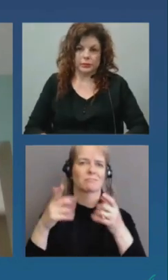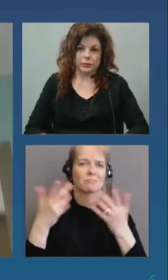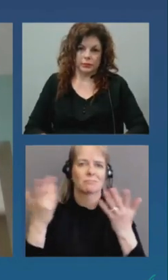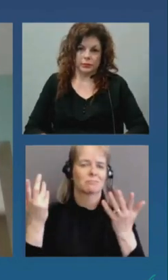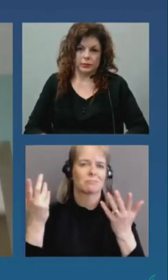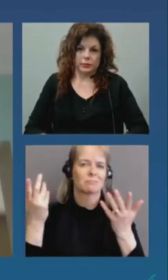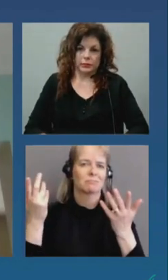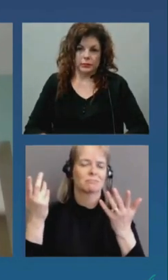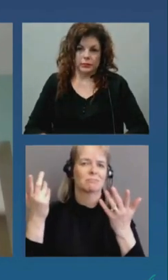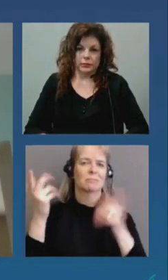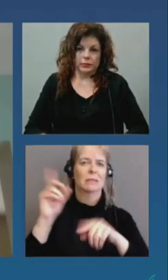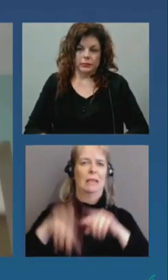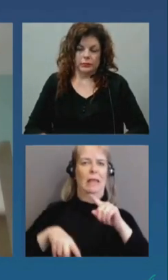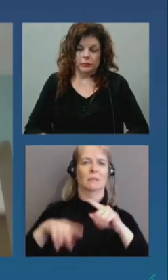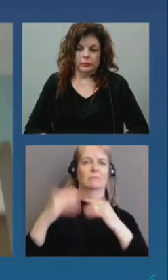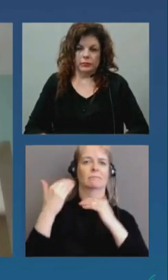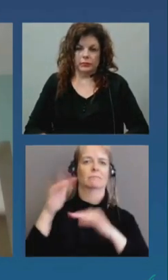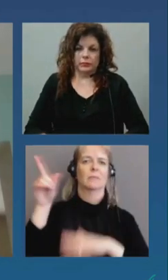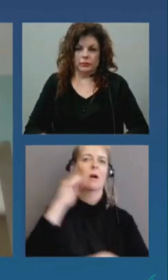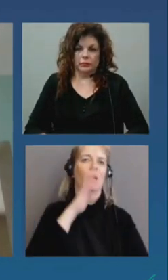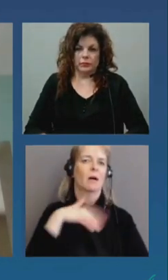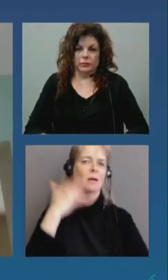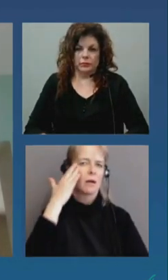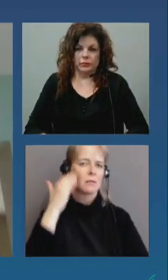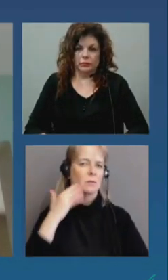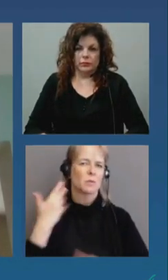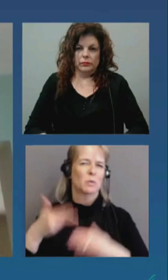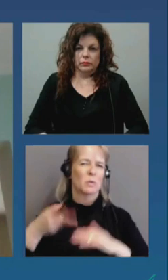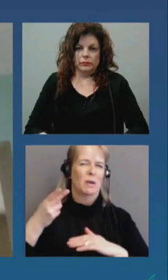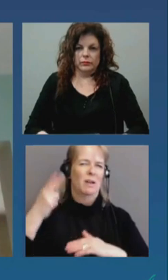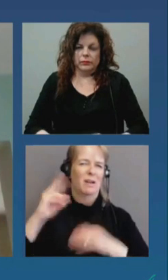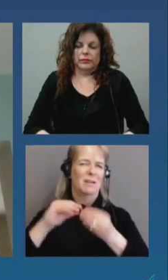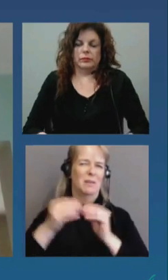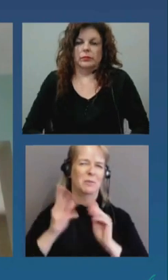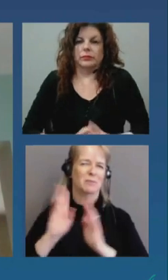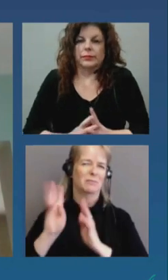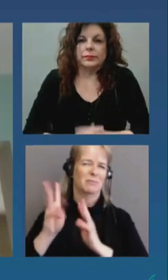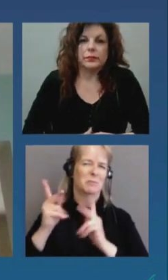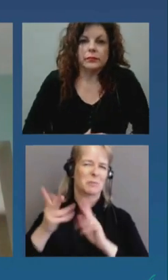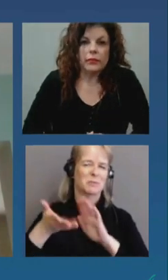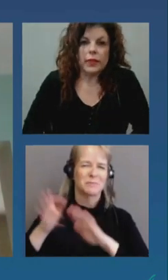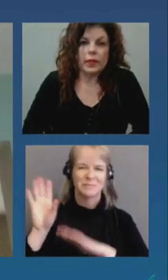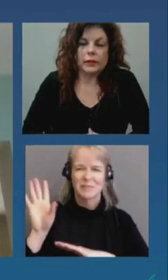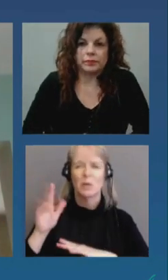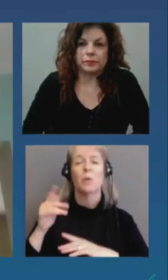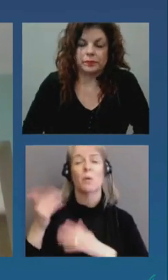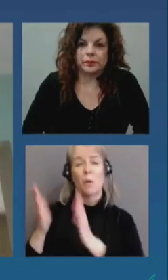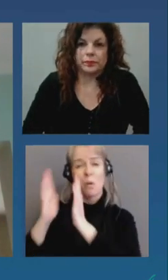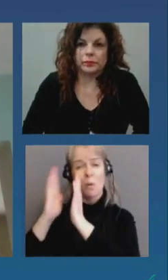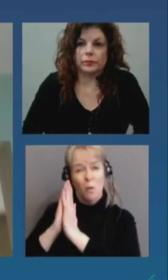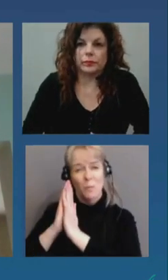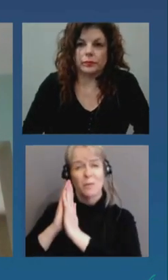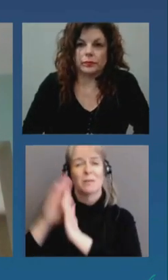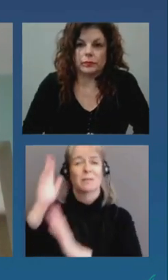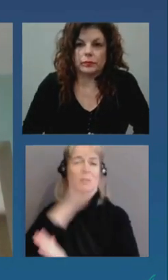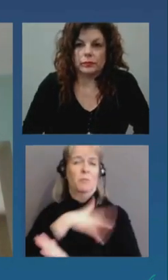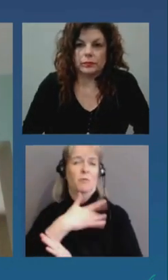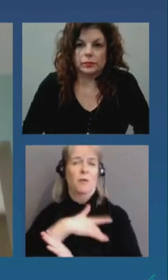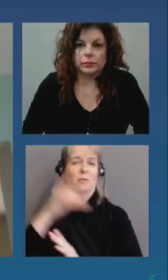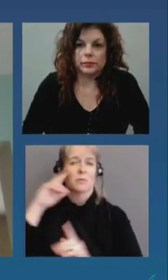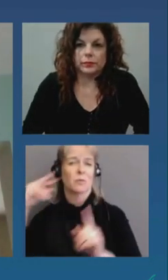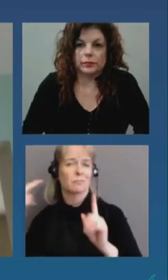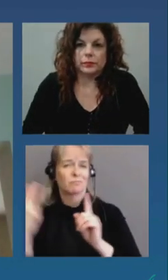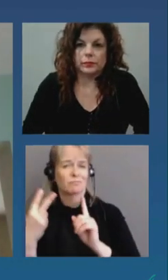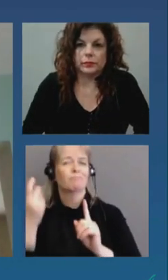where we're coming from uh and see our request in that light and um as i said we just sent it off and there have been